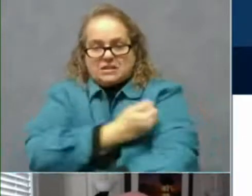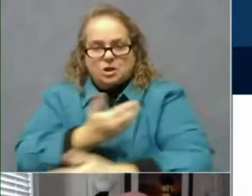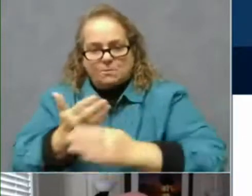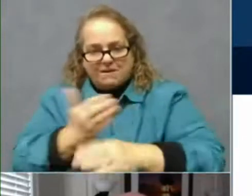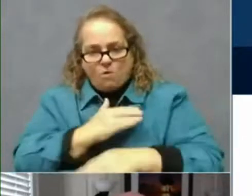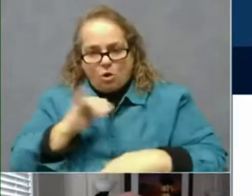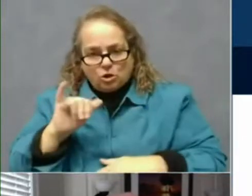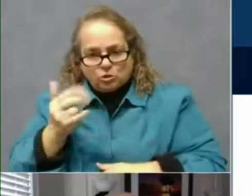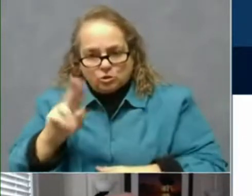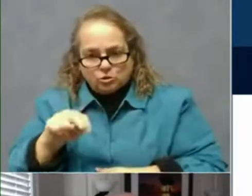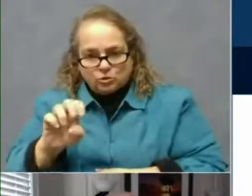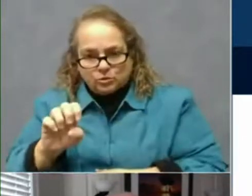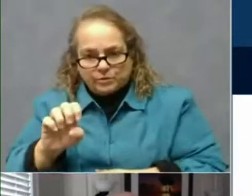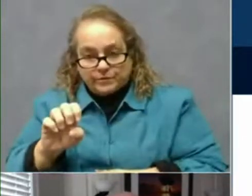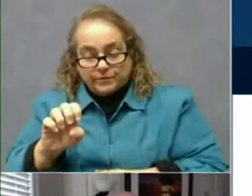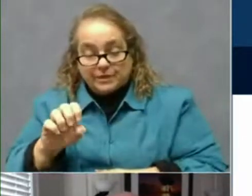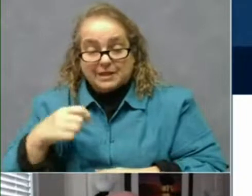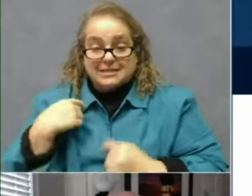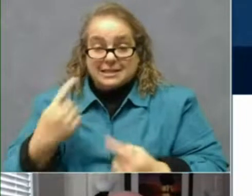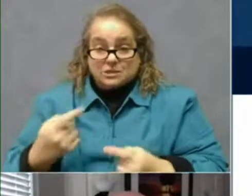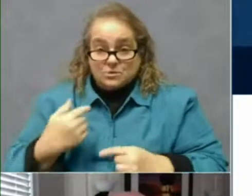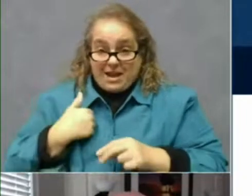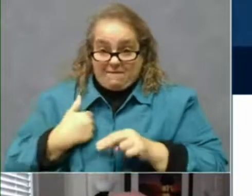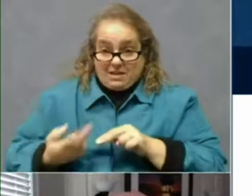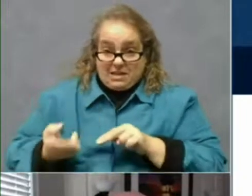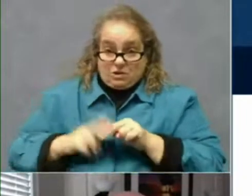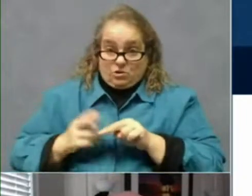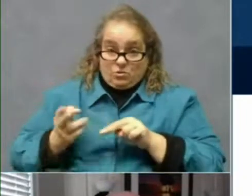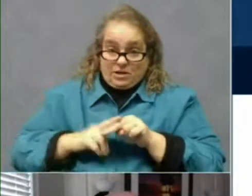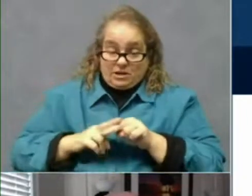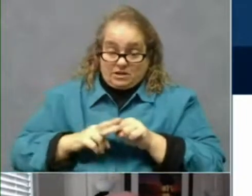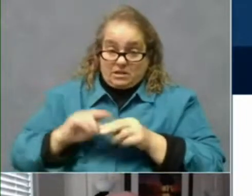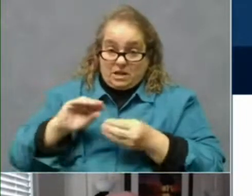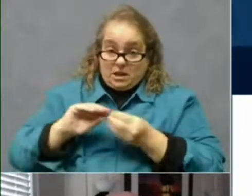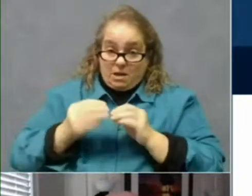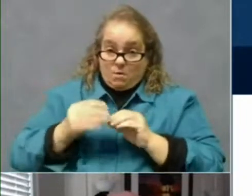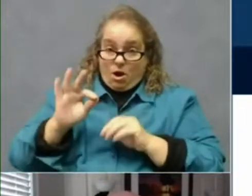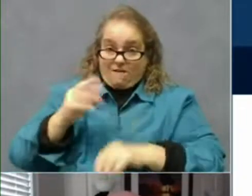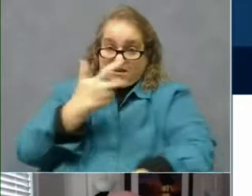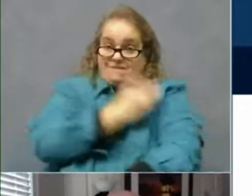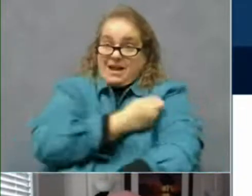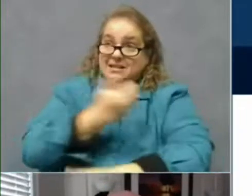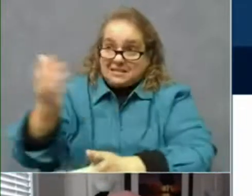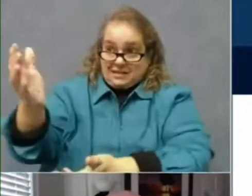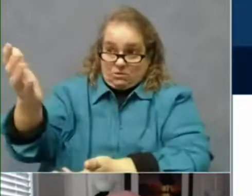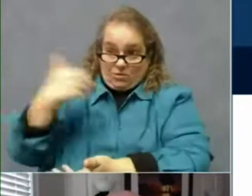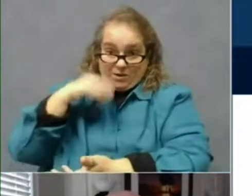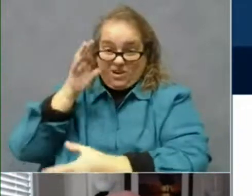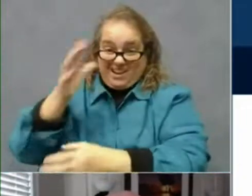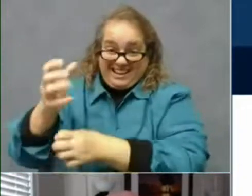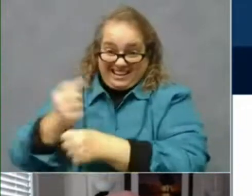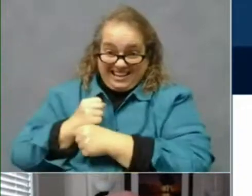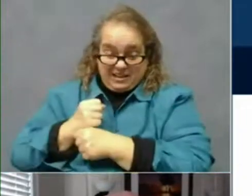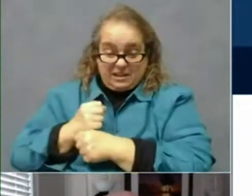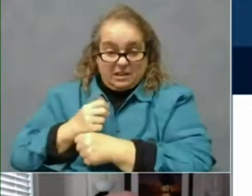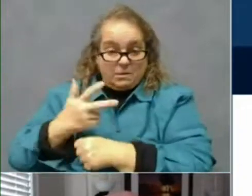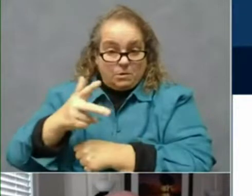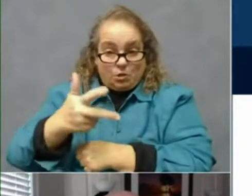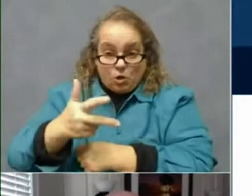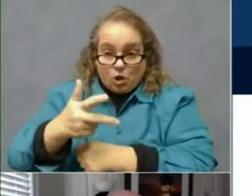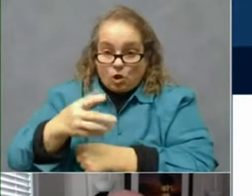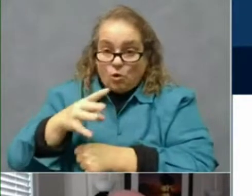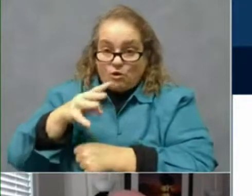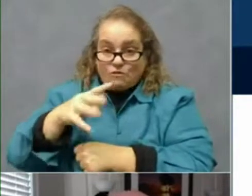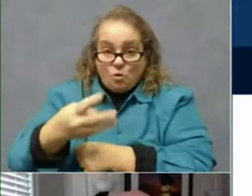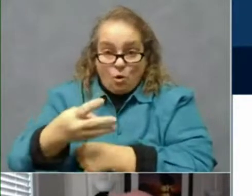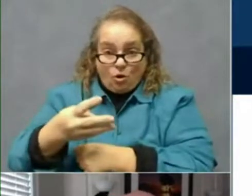volume of vaccines projected, and since we'll almost certainly have a third or maybe even a fourth vaccine approved over the next few